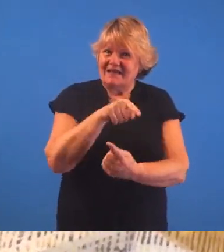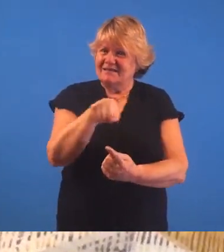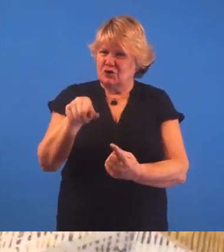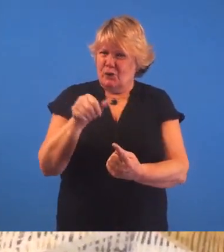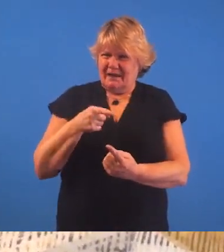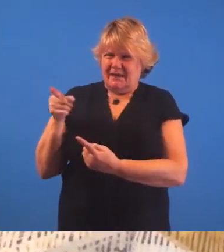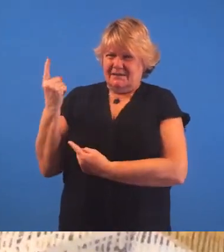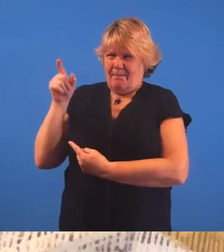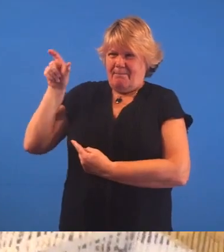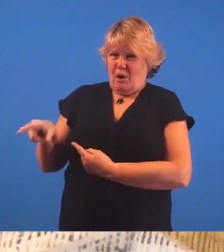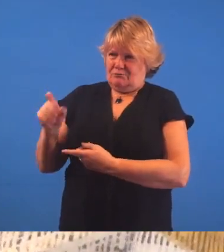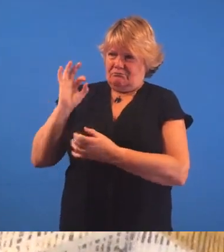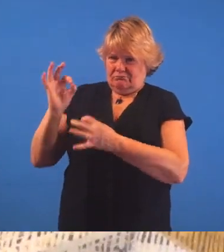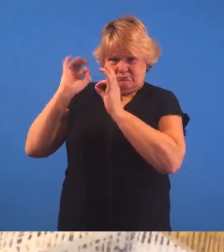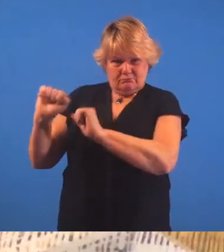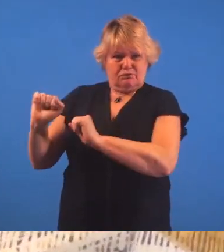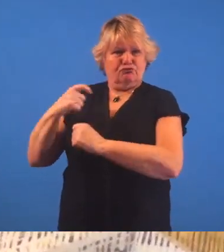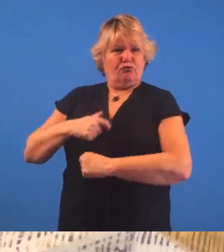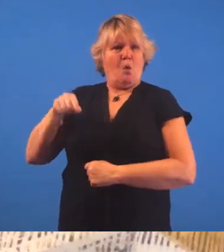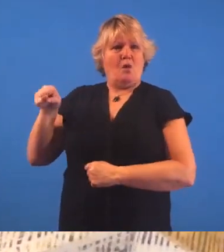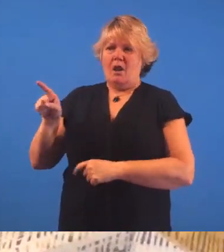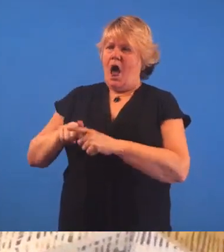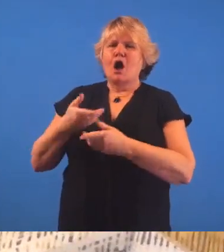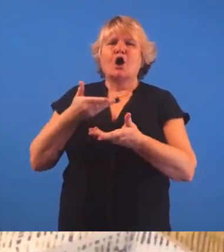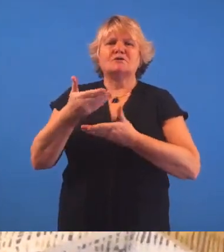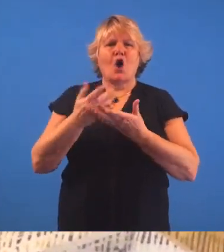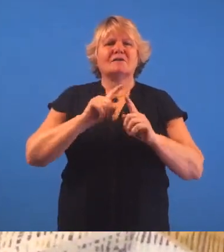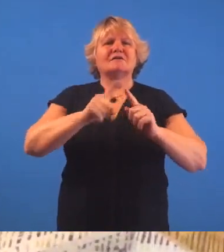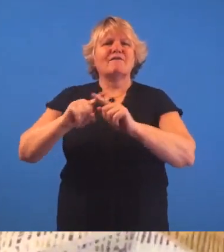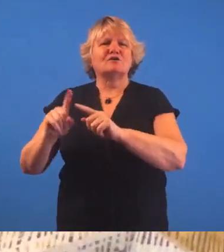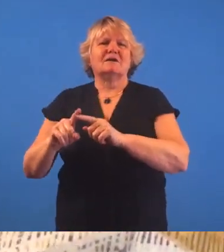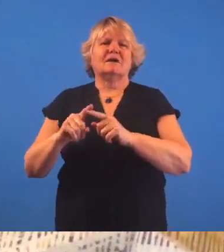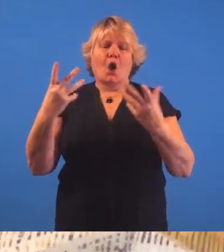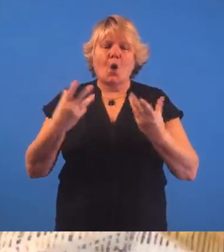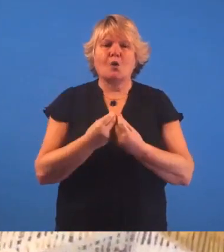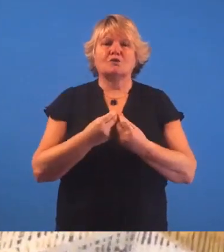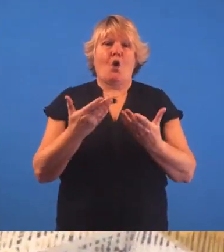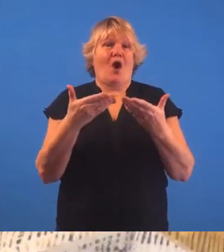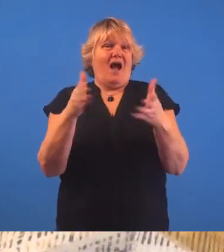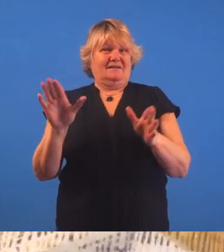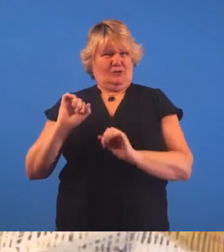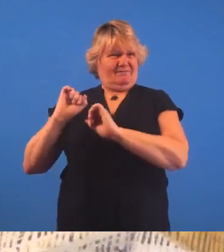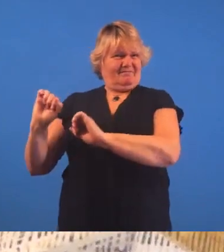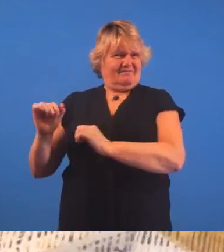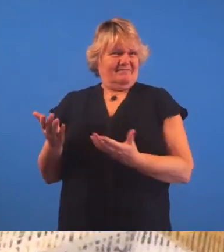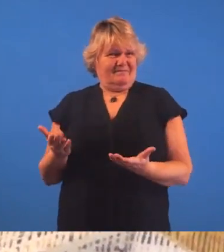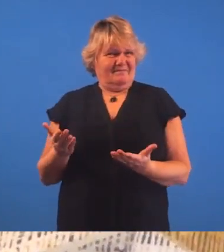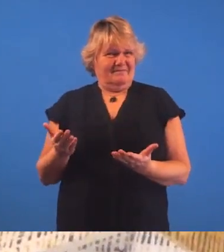things that really should have someone with a dedicated role like consulting on diversity and inclusion or access